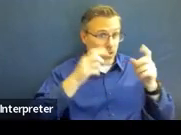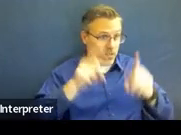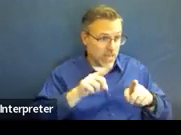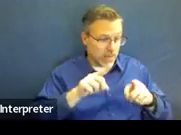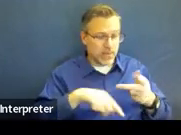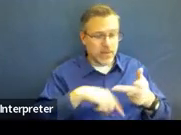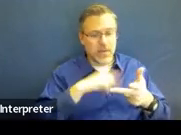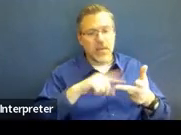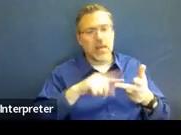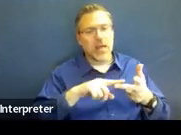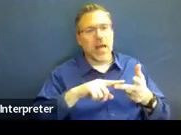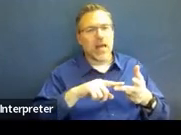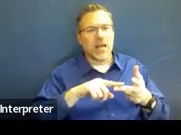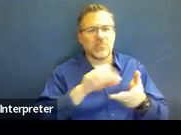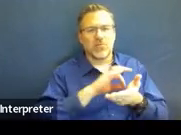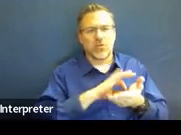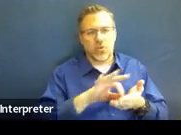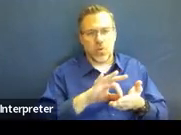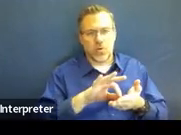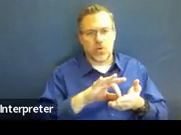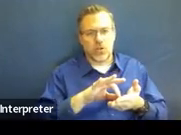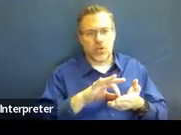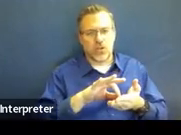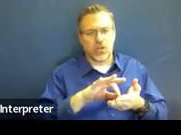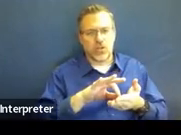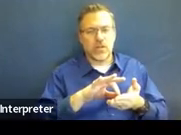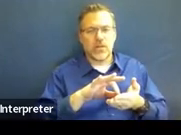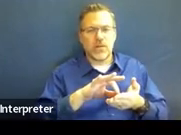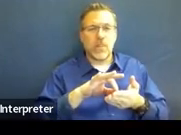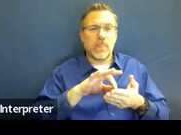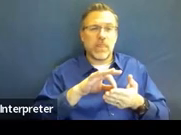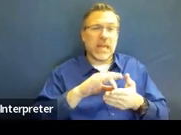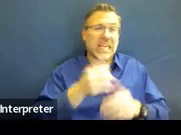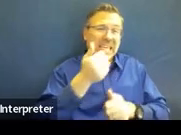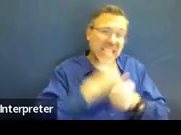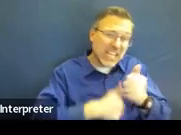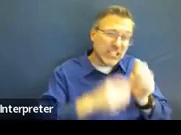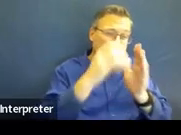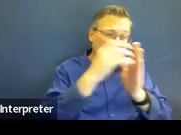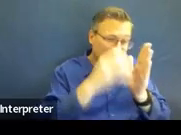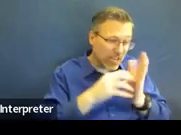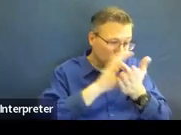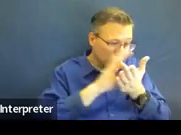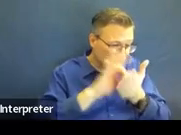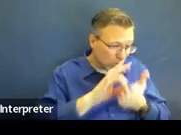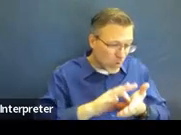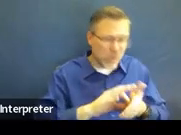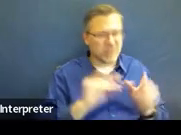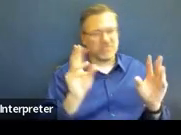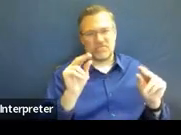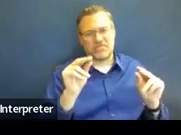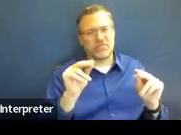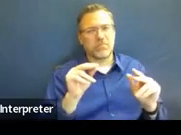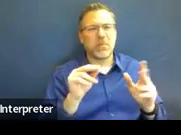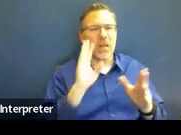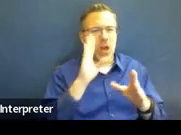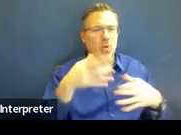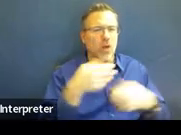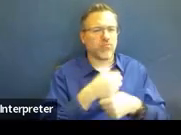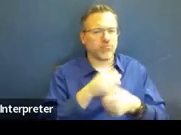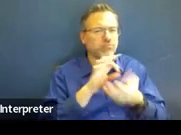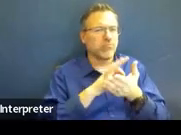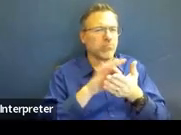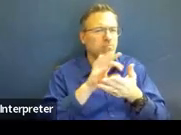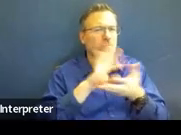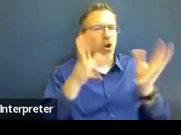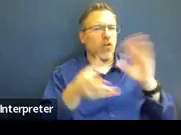subtest scores. I wouldn't get into the specifics necessarily, but I would definitely give the overall